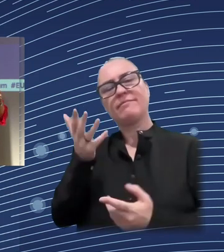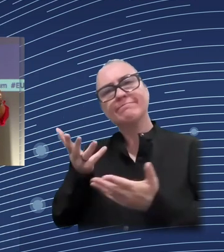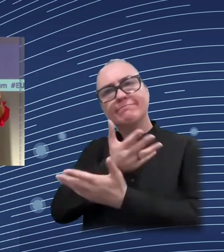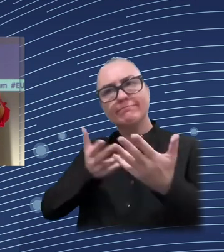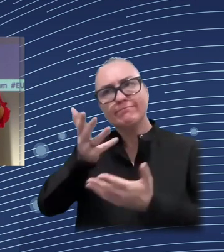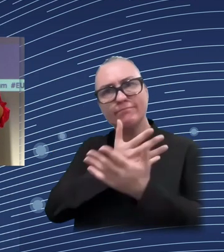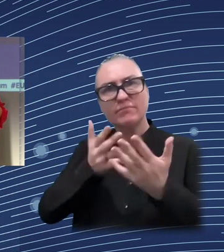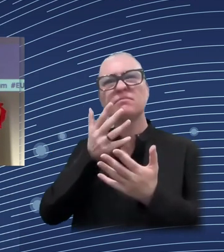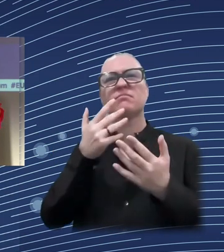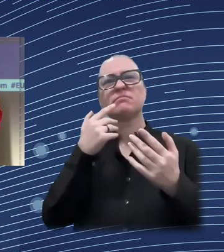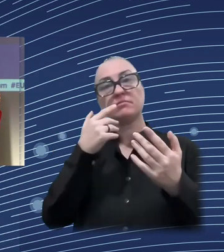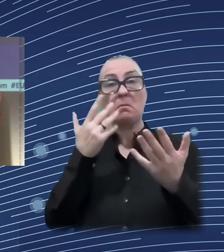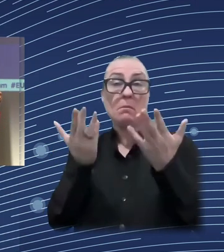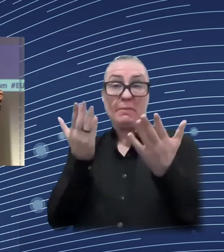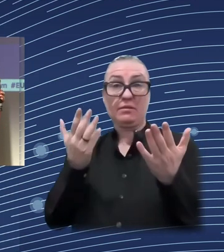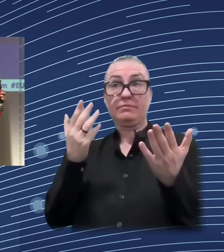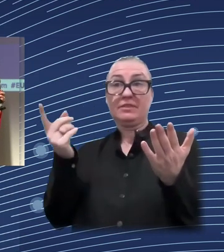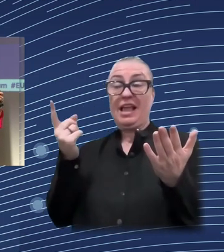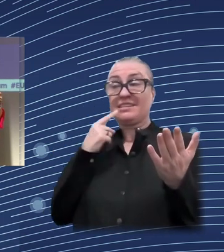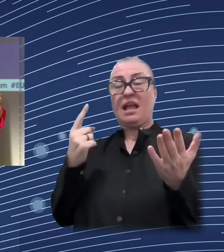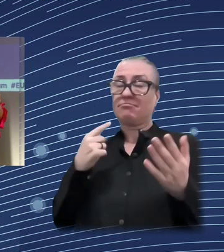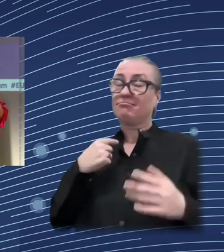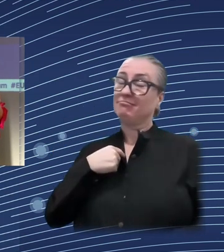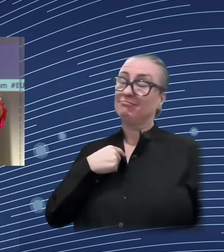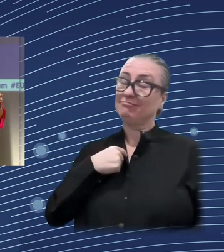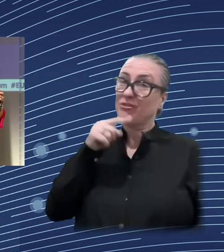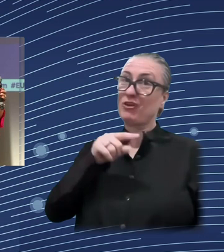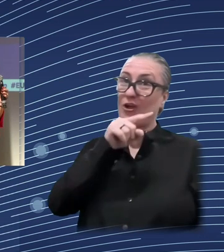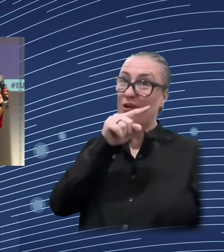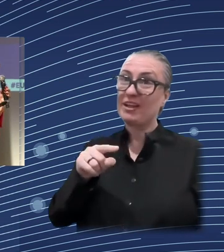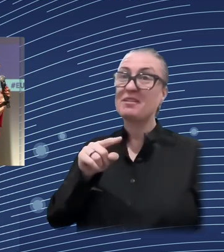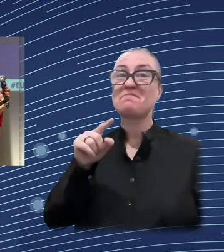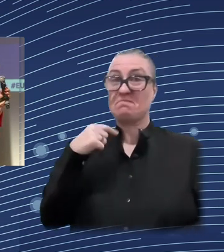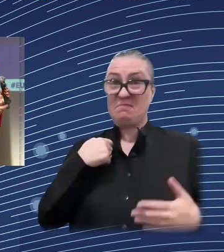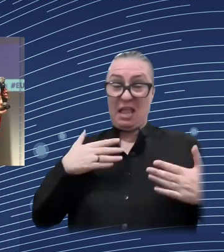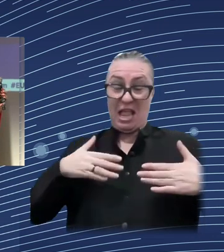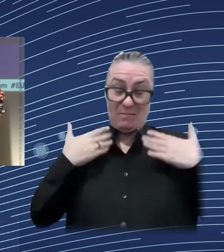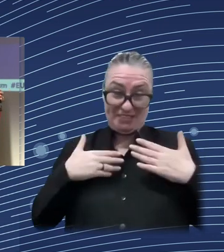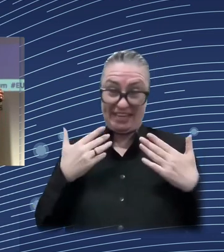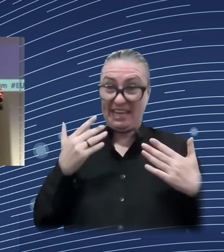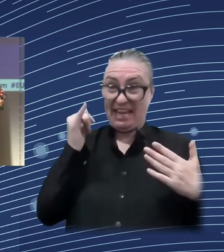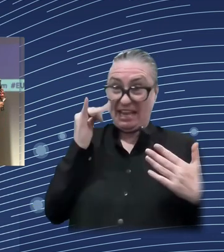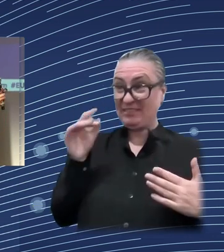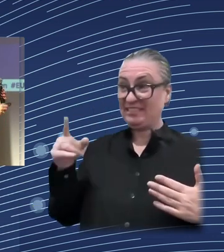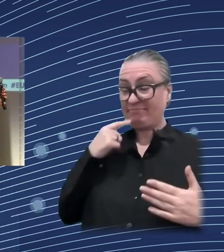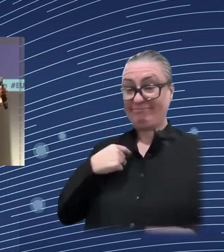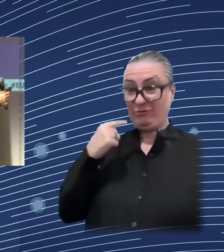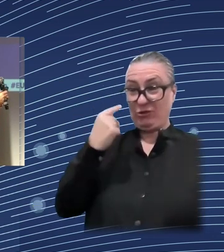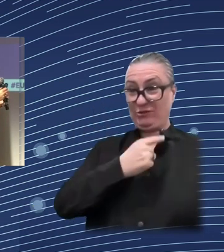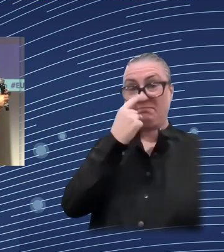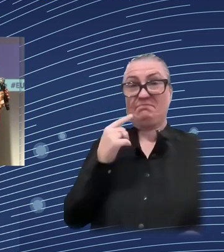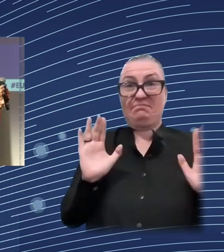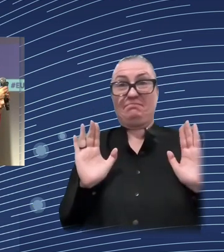and what is coming next. And here, I'm essentially thinking of artificial intelligence. I think on robotization, on